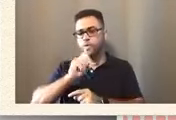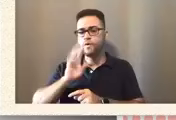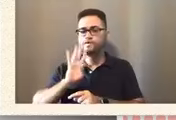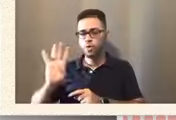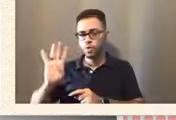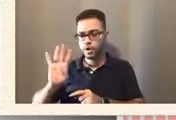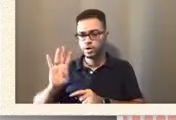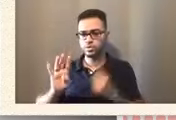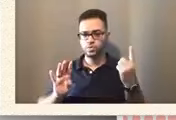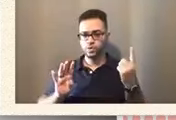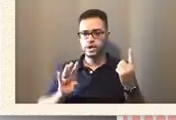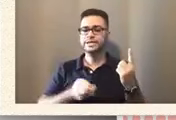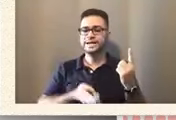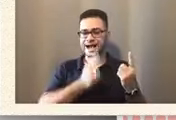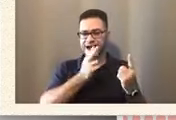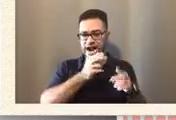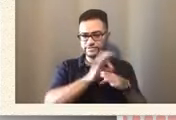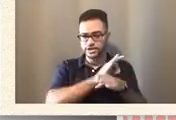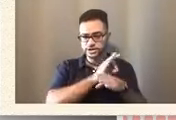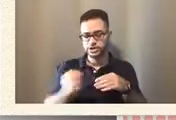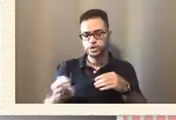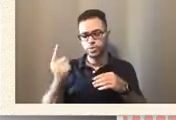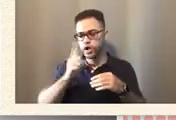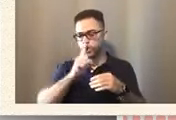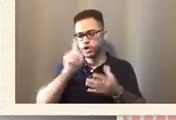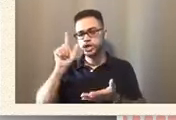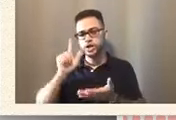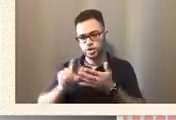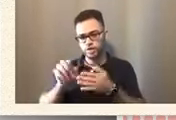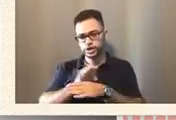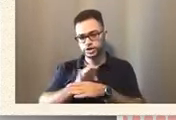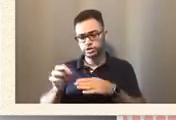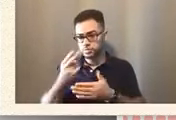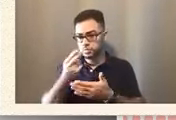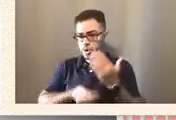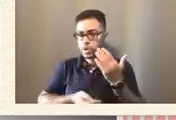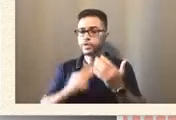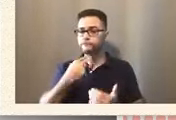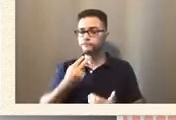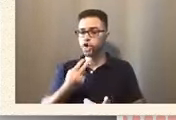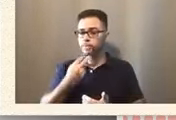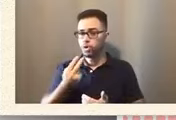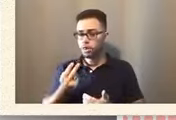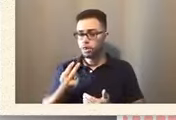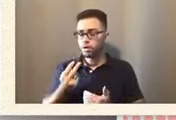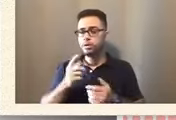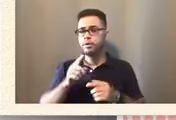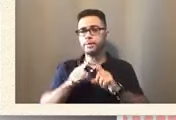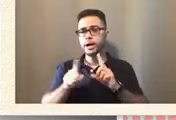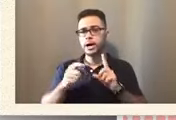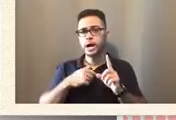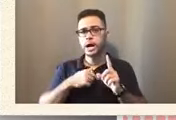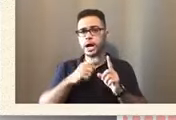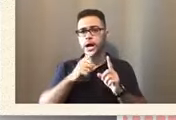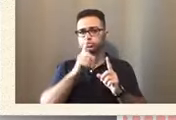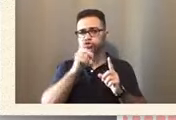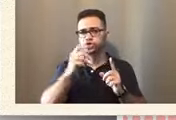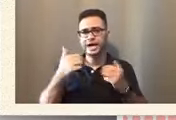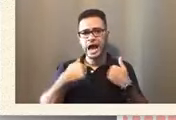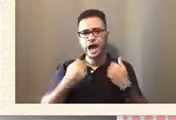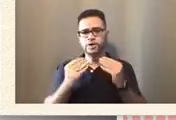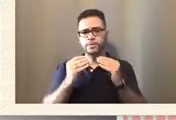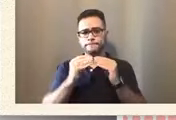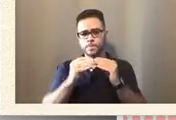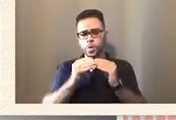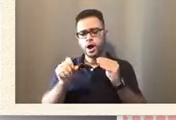functioning and one is very low functioning. They're verbal, but I'm pretty sure we have more underlying conditions. But because they're so